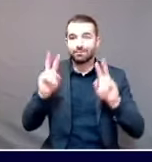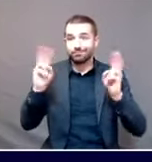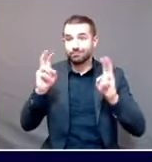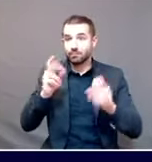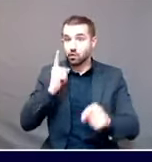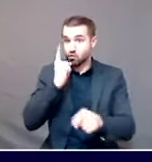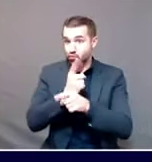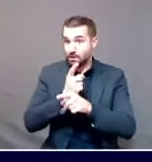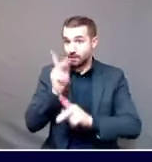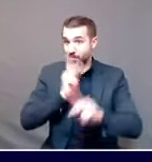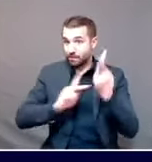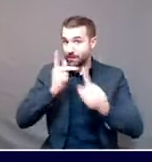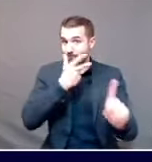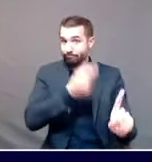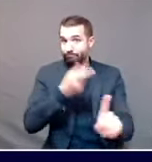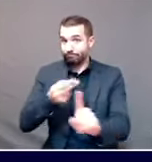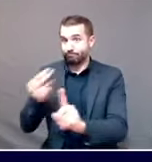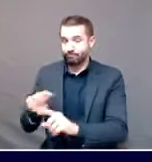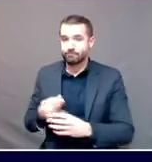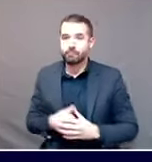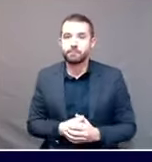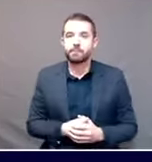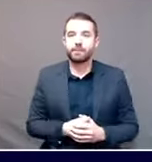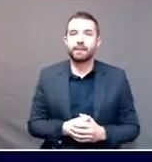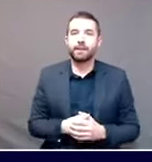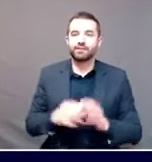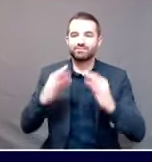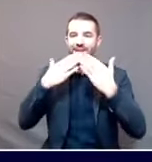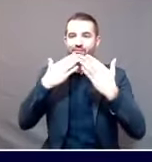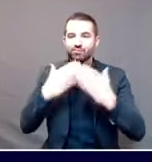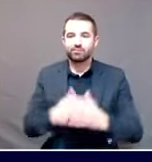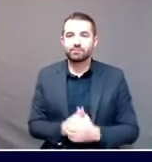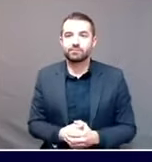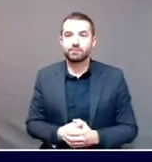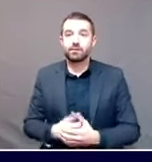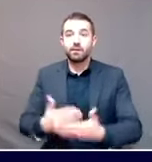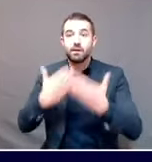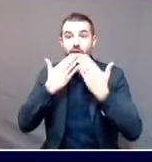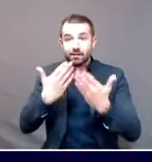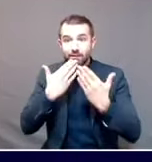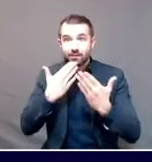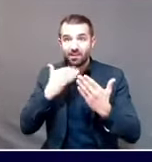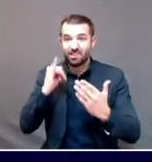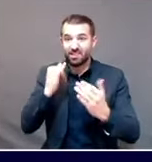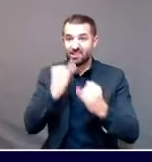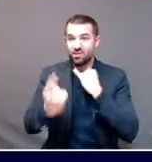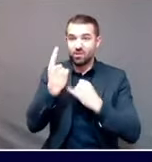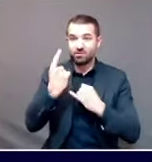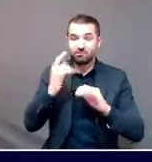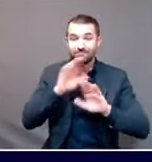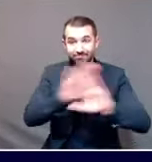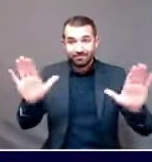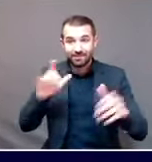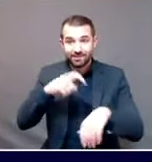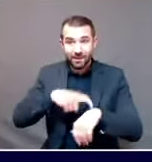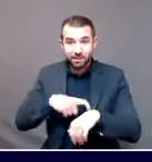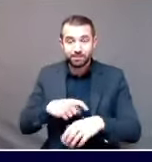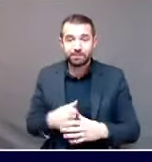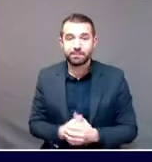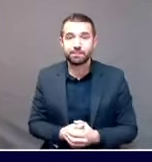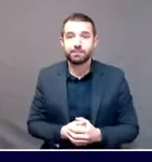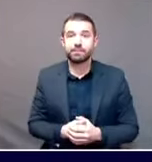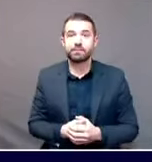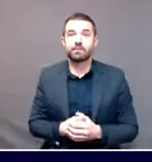Well, thank you all for your time this afternoon. Uh, that was the last question for the afternoon. And so to close this out, I'd like to just kind of